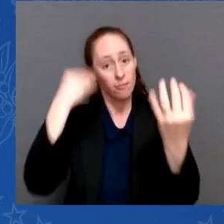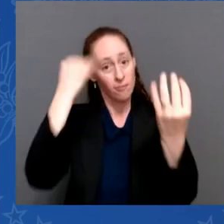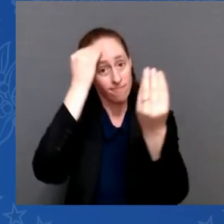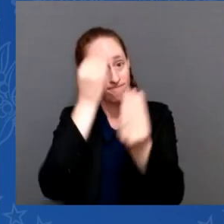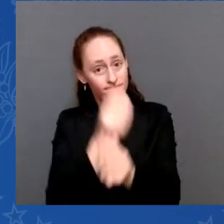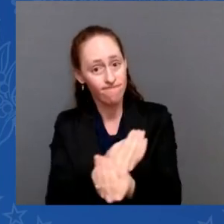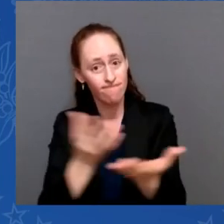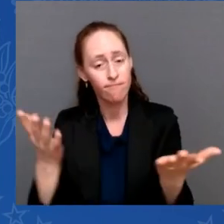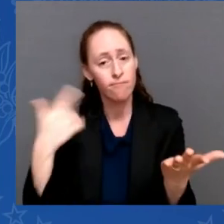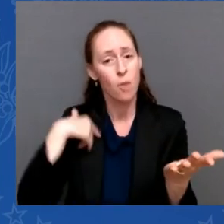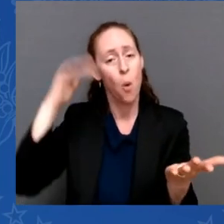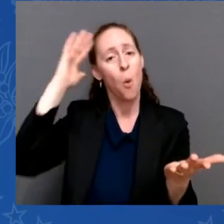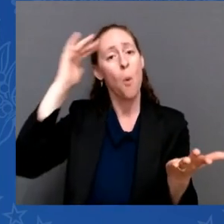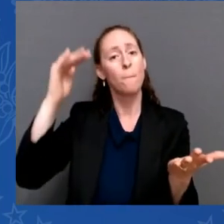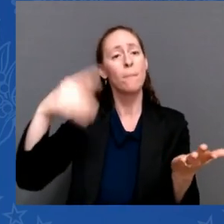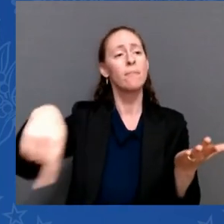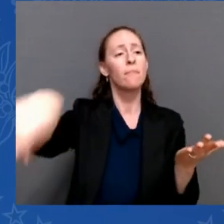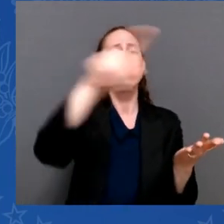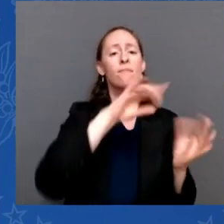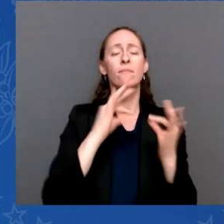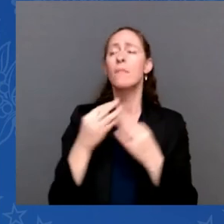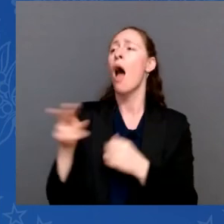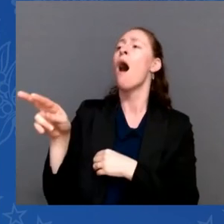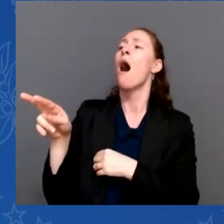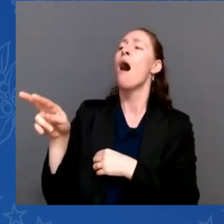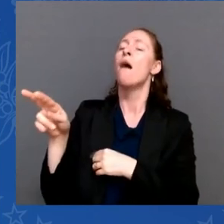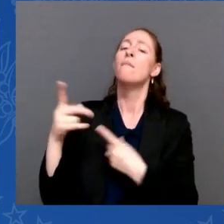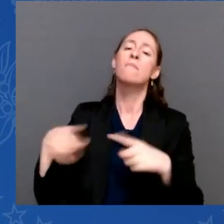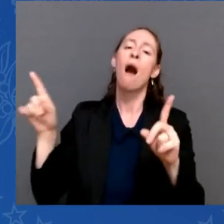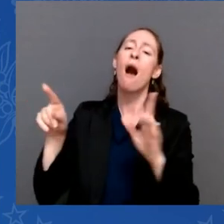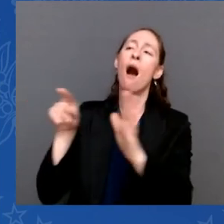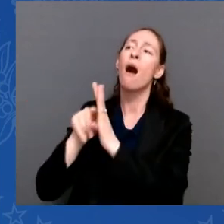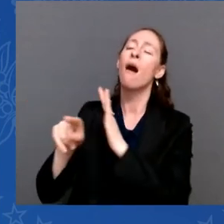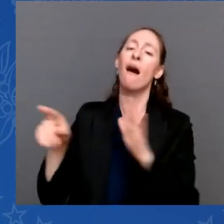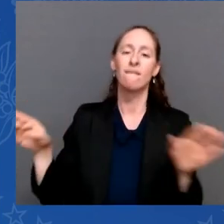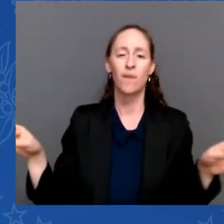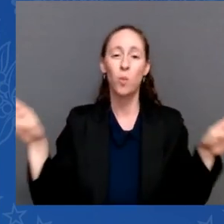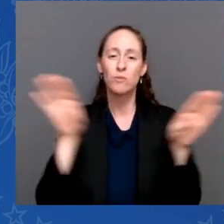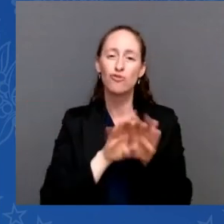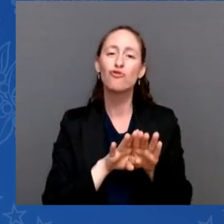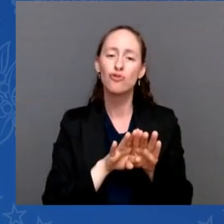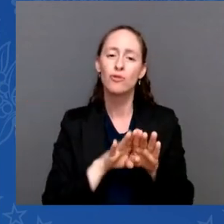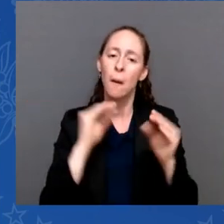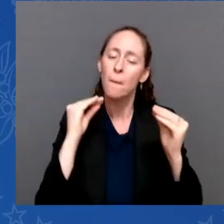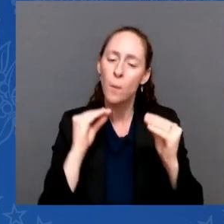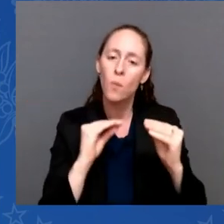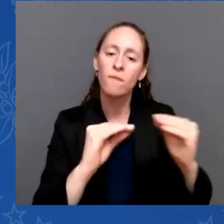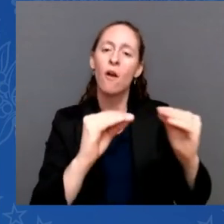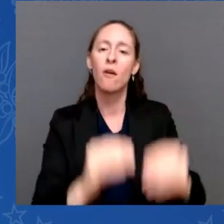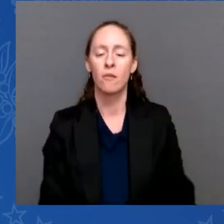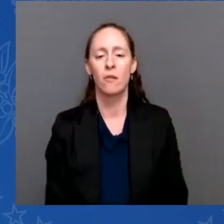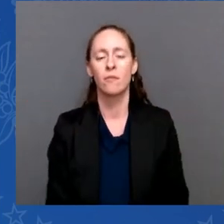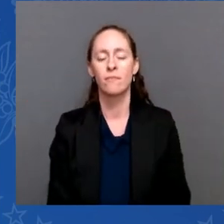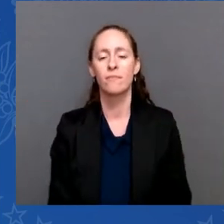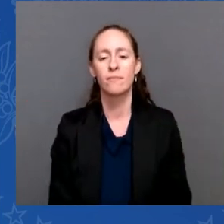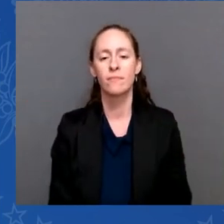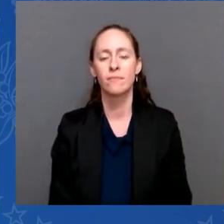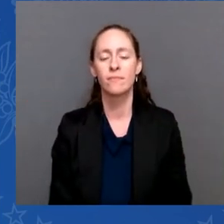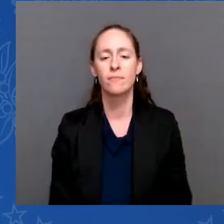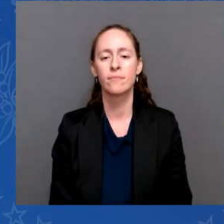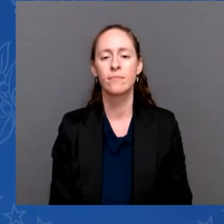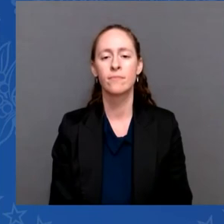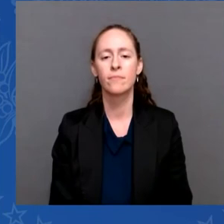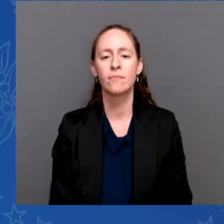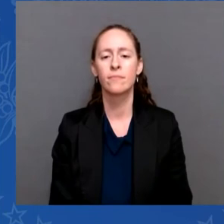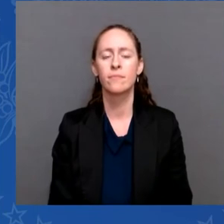No day shall erase them from the memory of time. Today and every day, I'm so grateful for